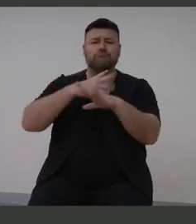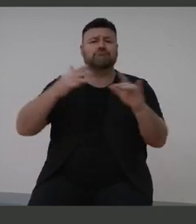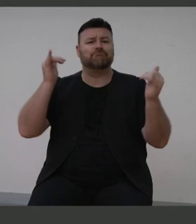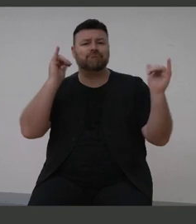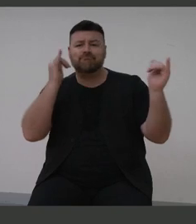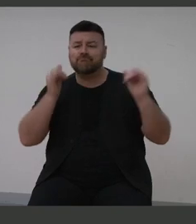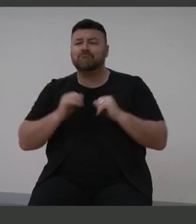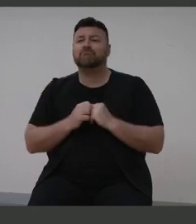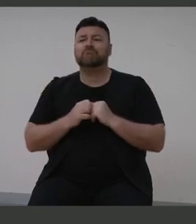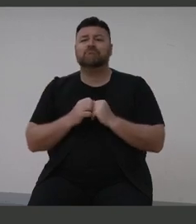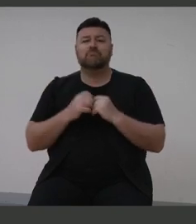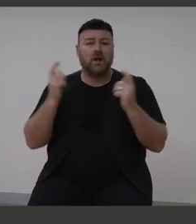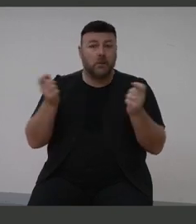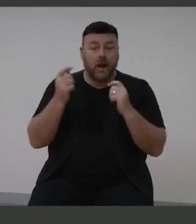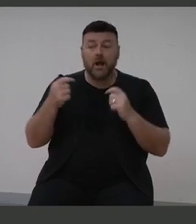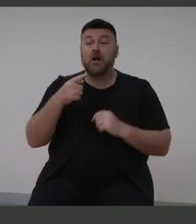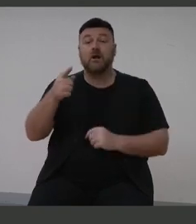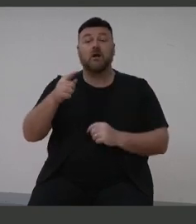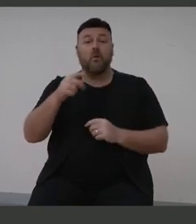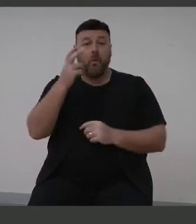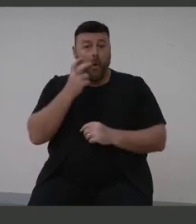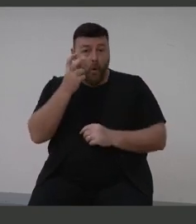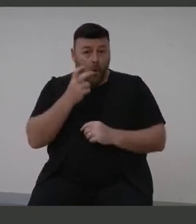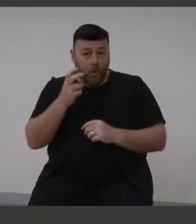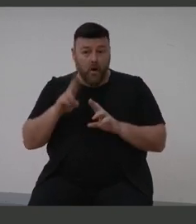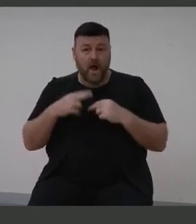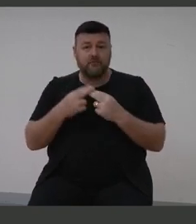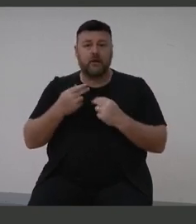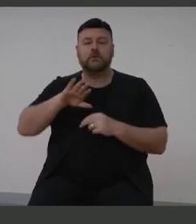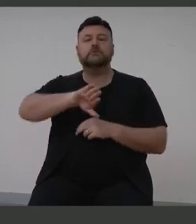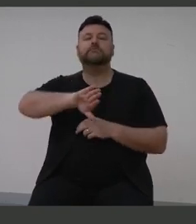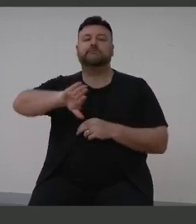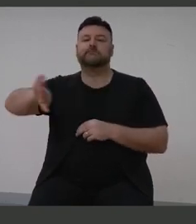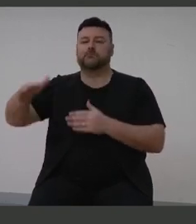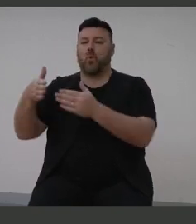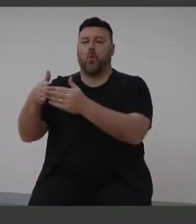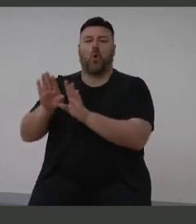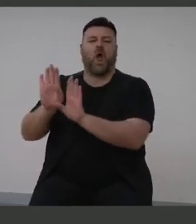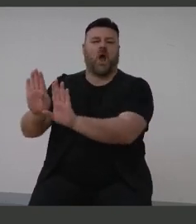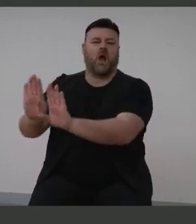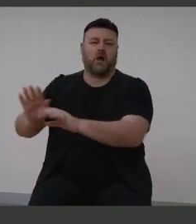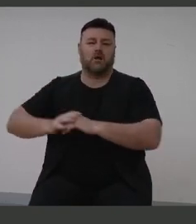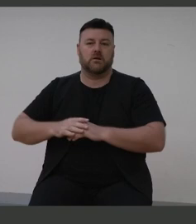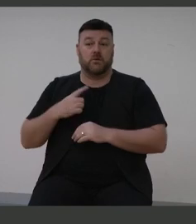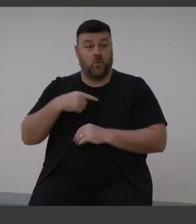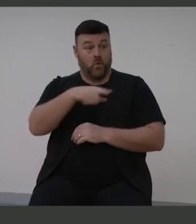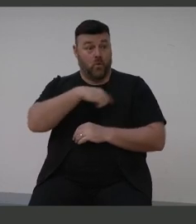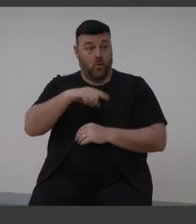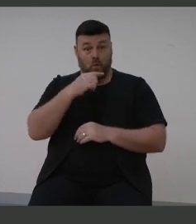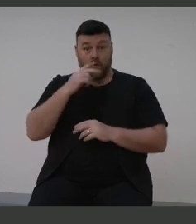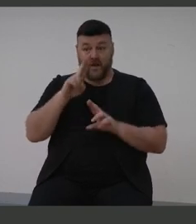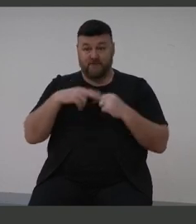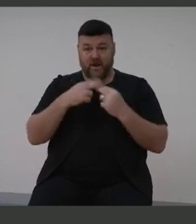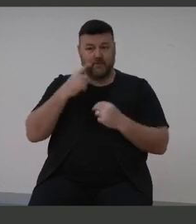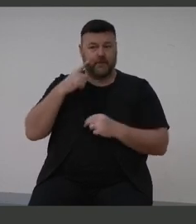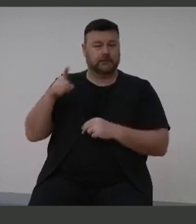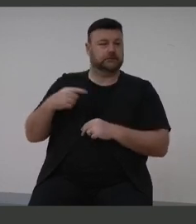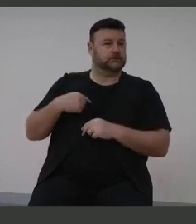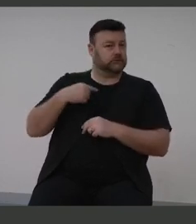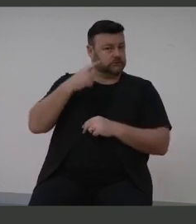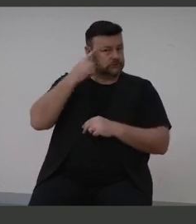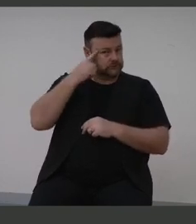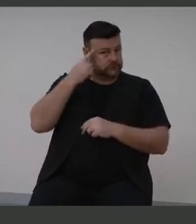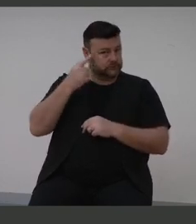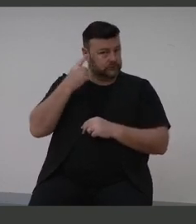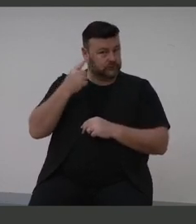is relegated to the corner because the family assumes that their mind is going when in really